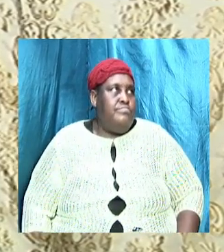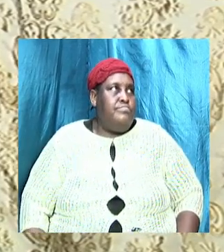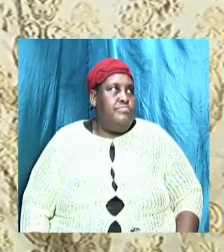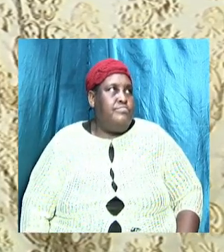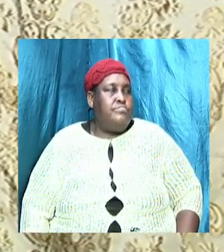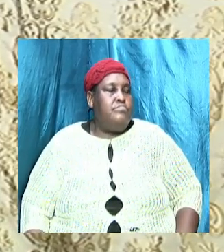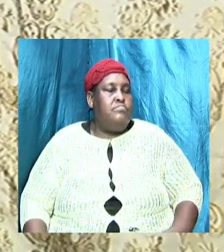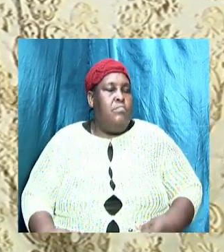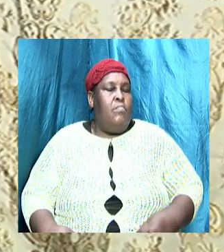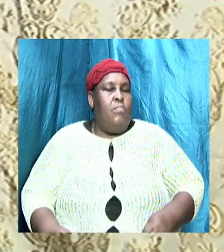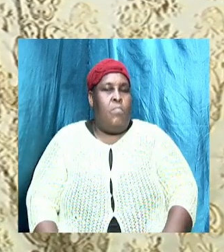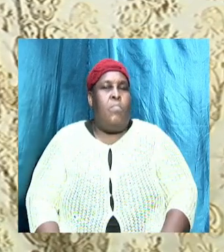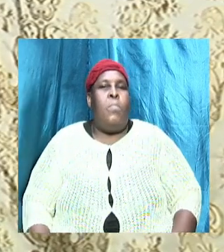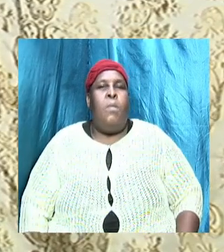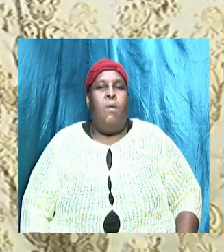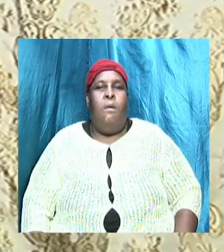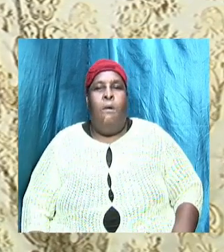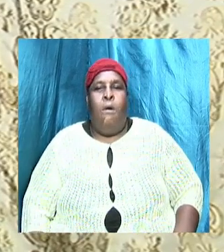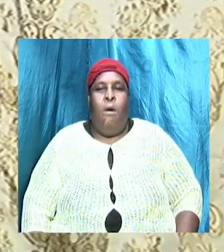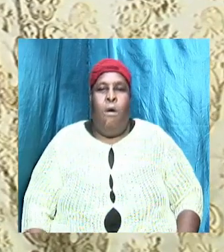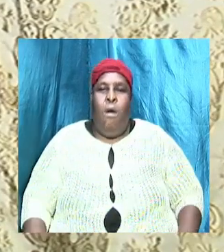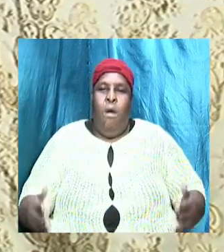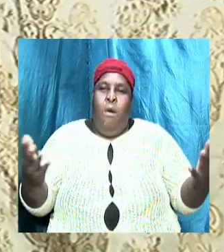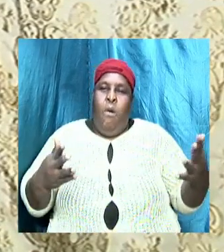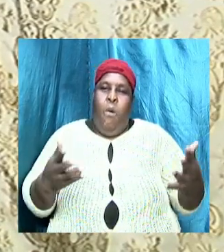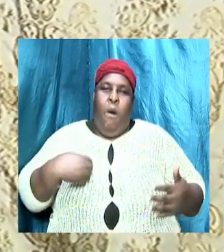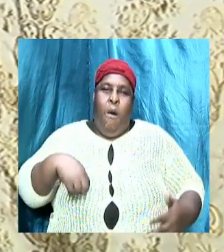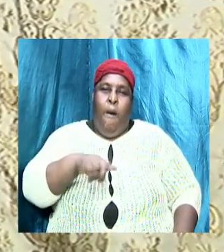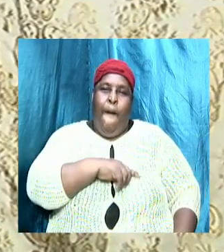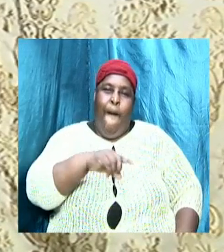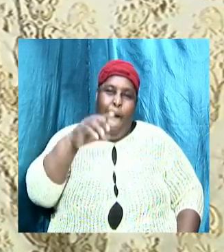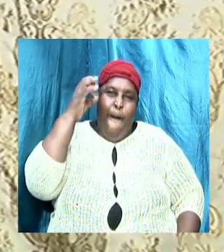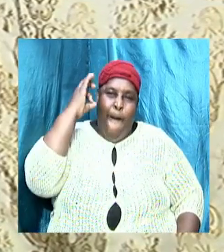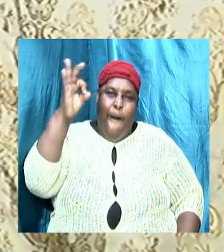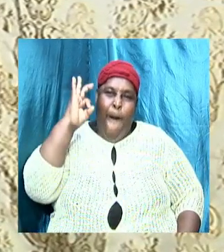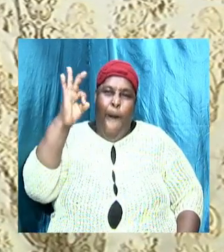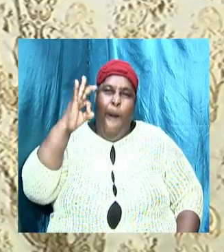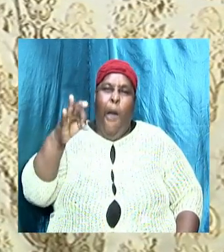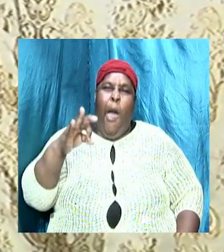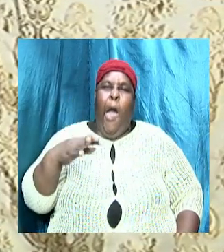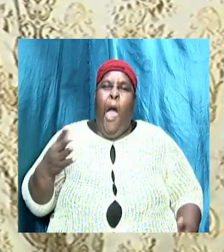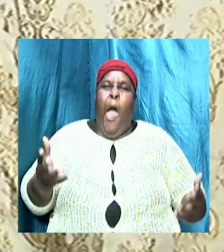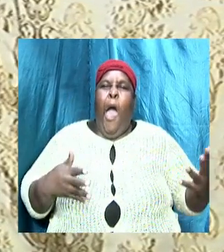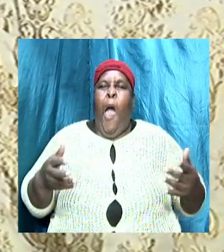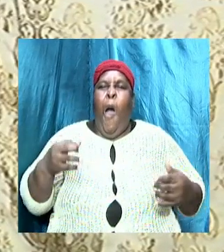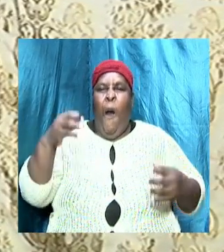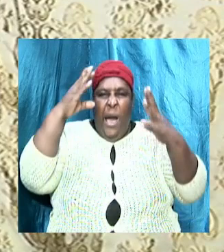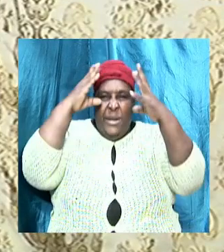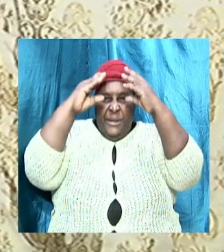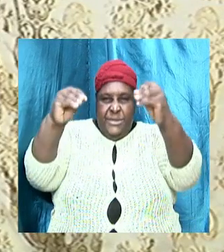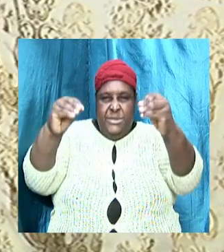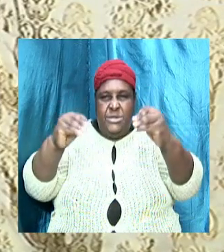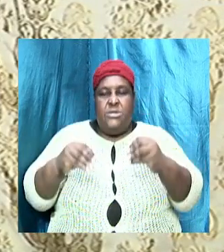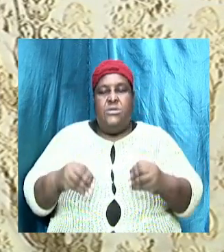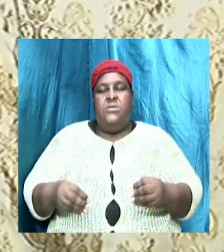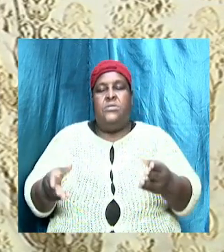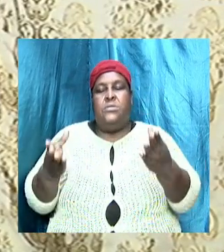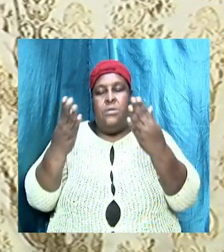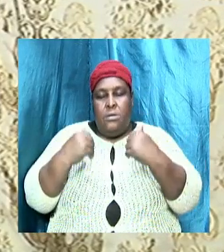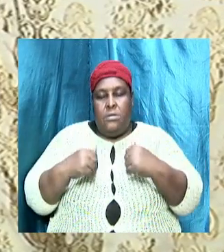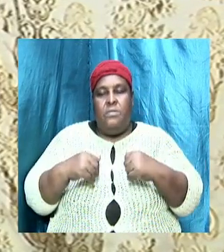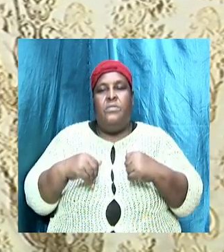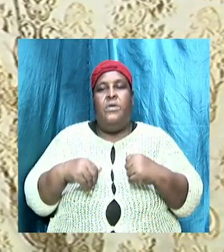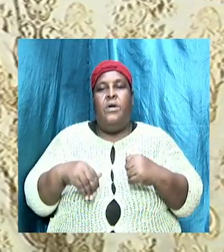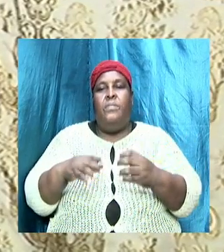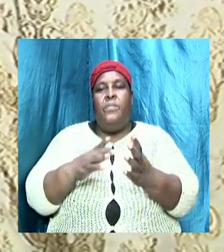what what we preach what we teach when we come from the book of Acts when we